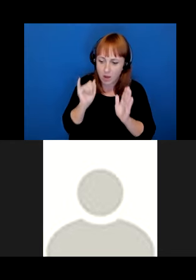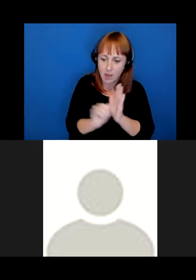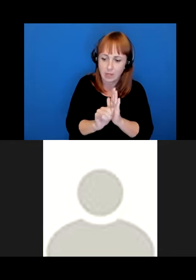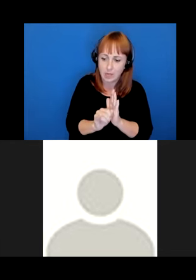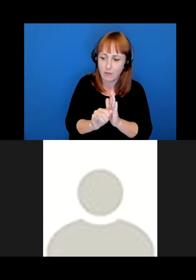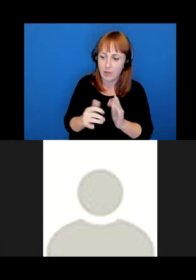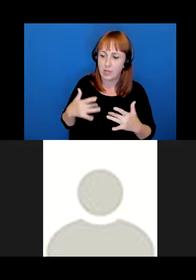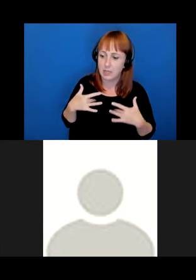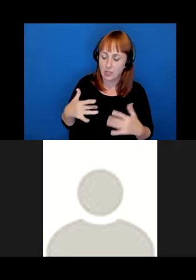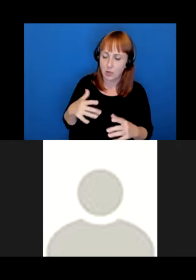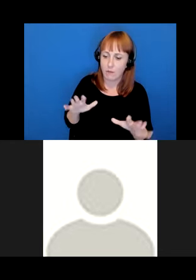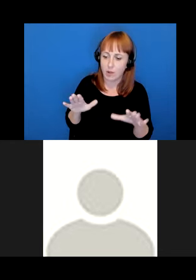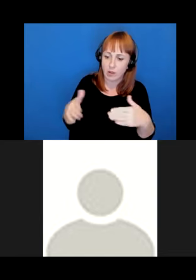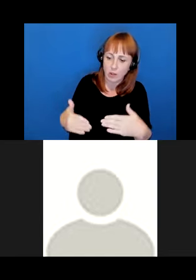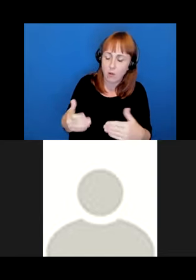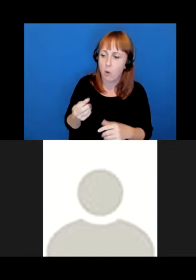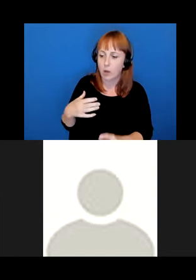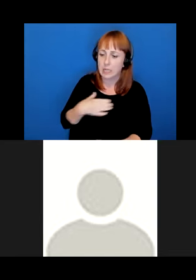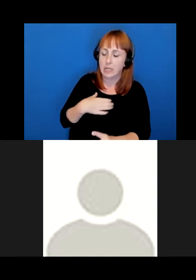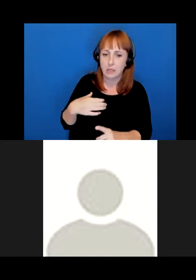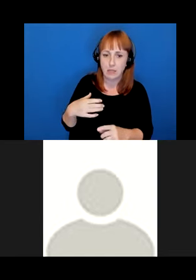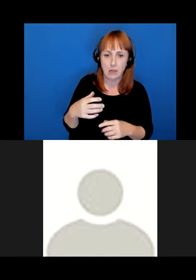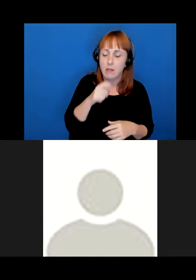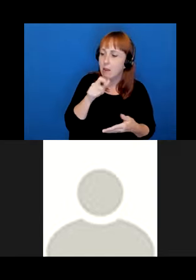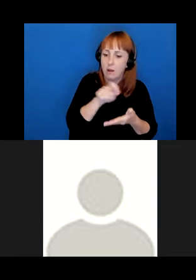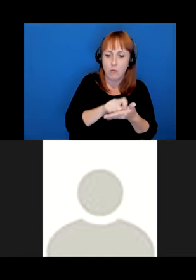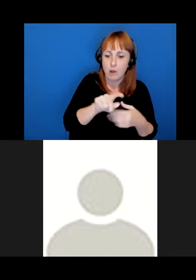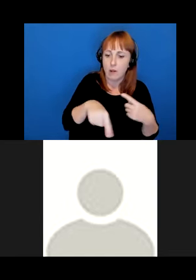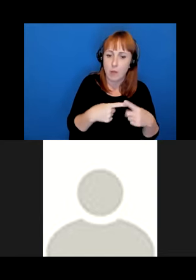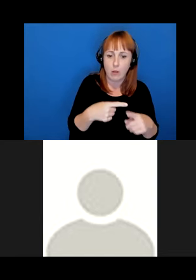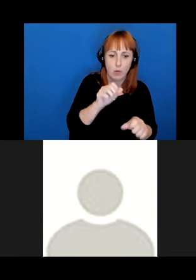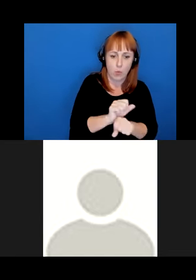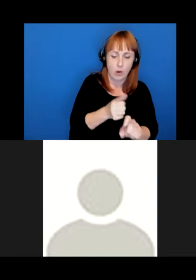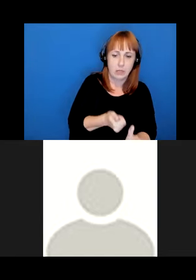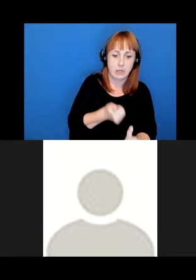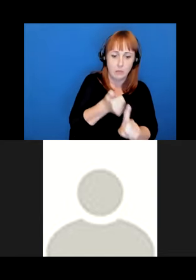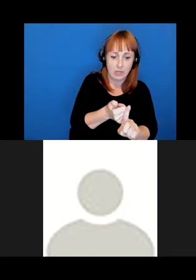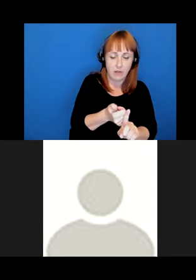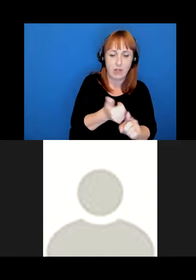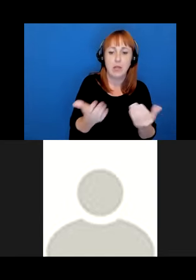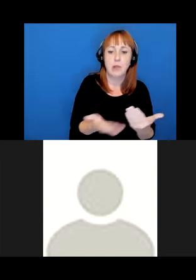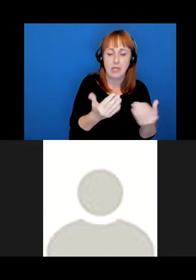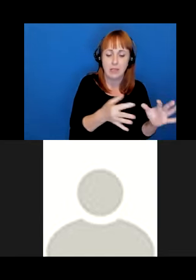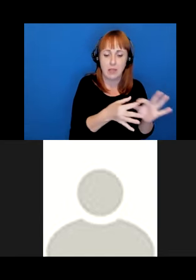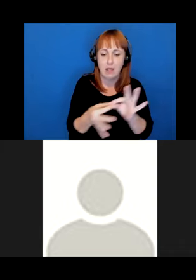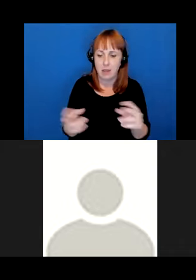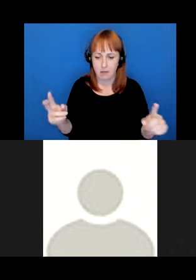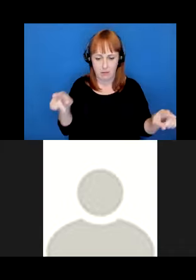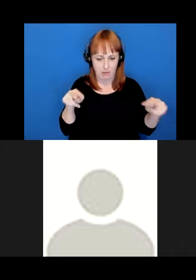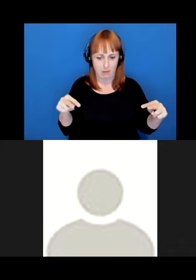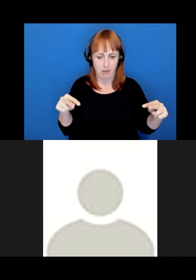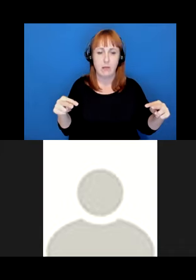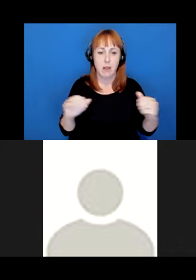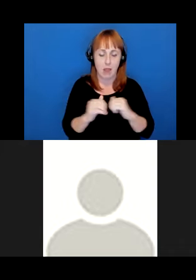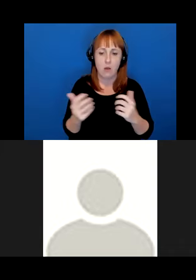contested. Garut does not write about indigenous language work specifically, but I think it's easy to make the link. Indigenous language work